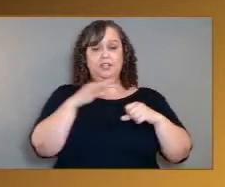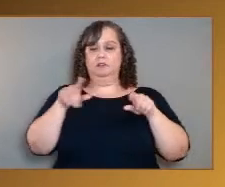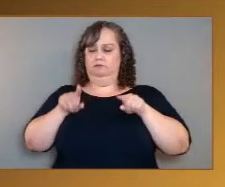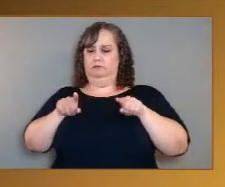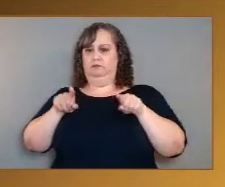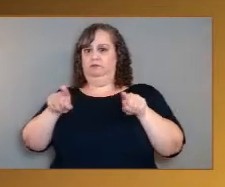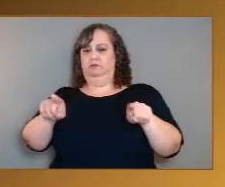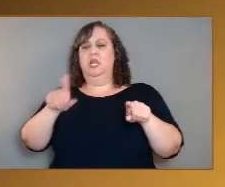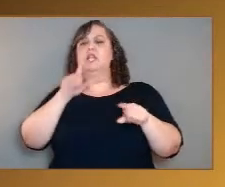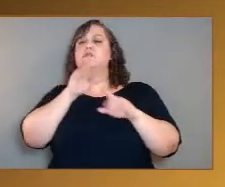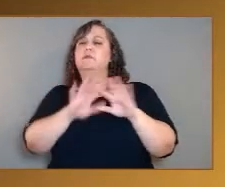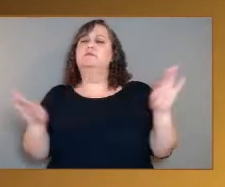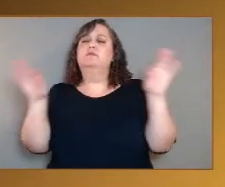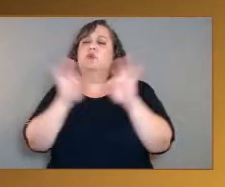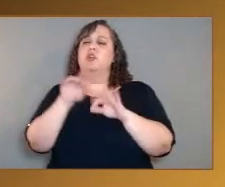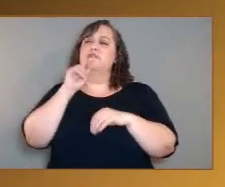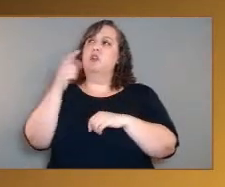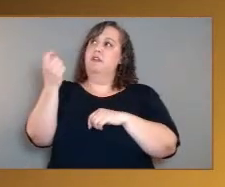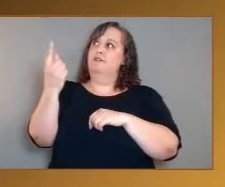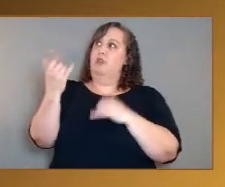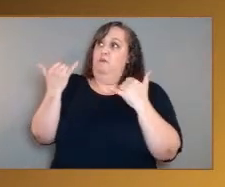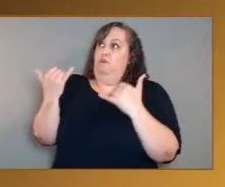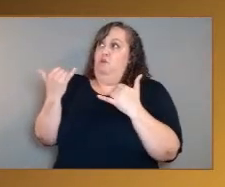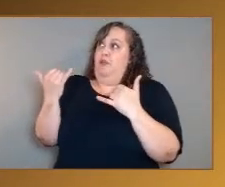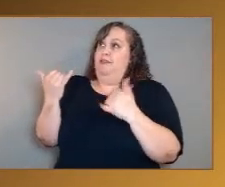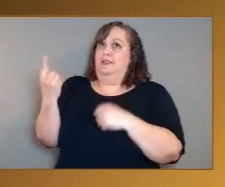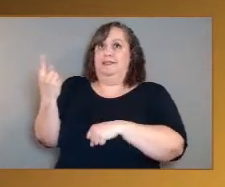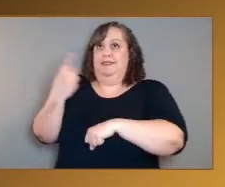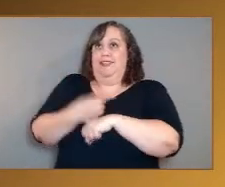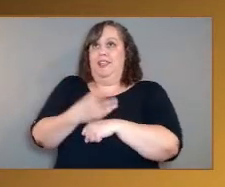both the present day and long-term evolution of the climate.